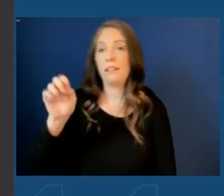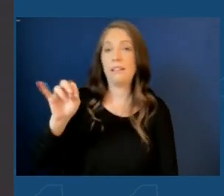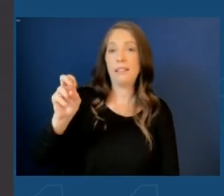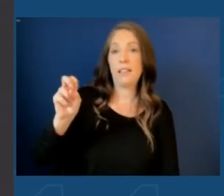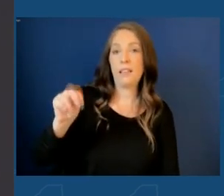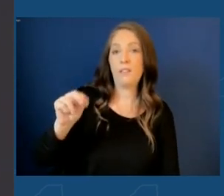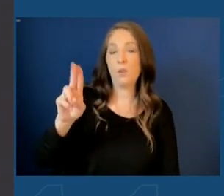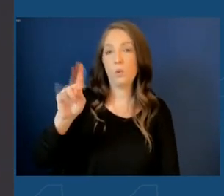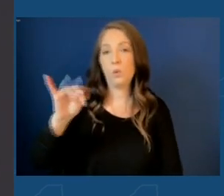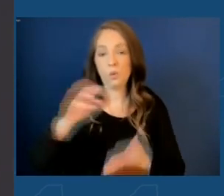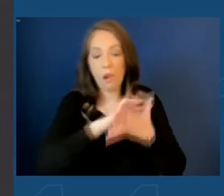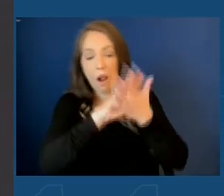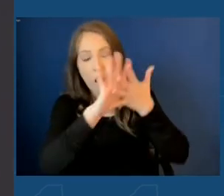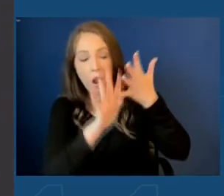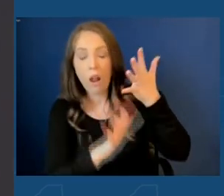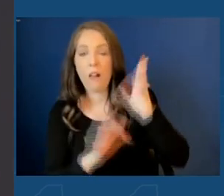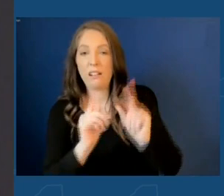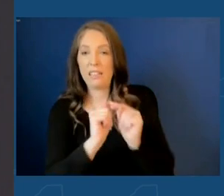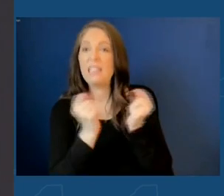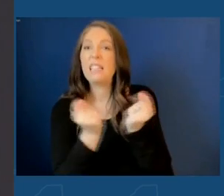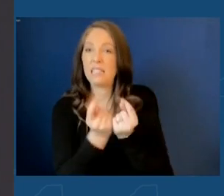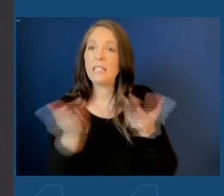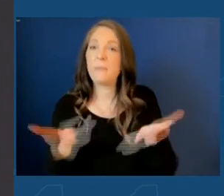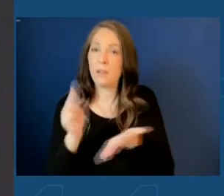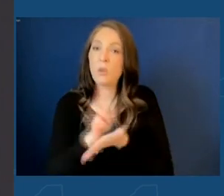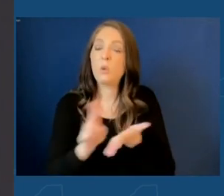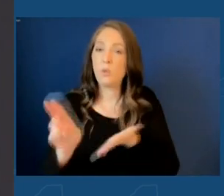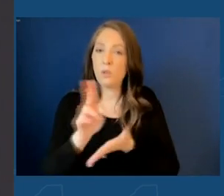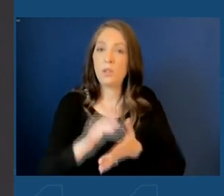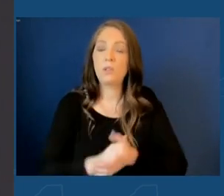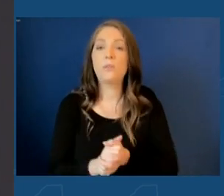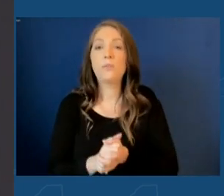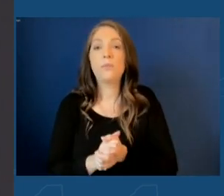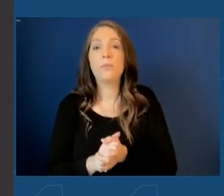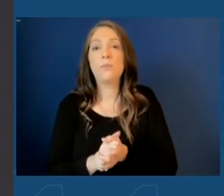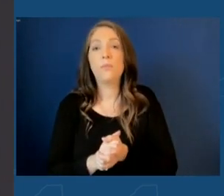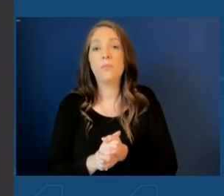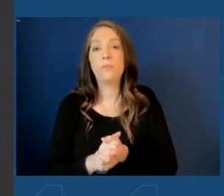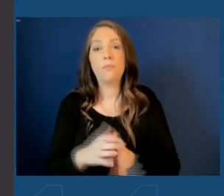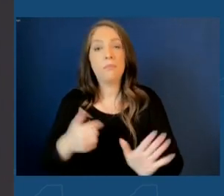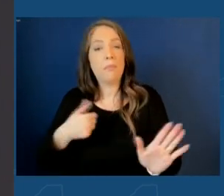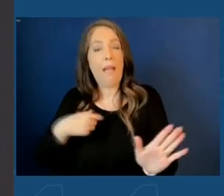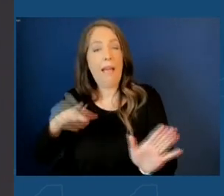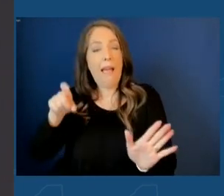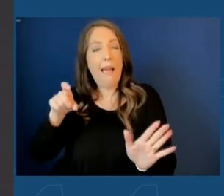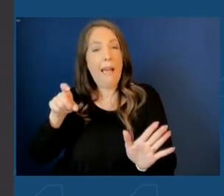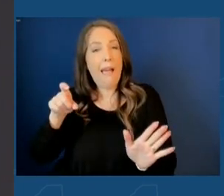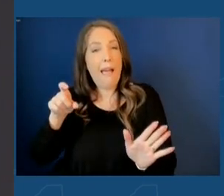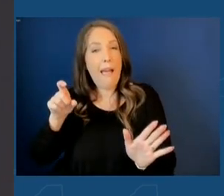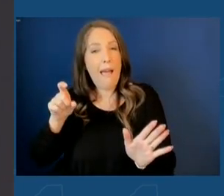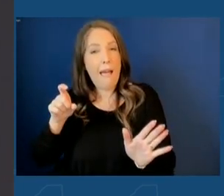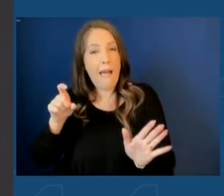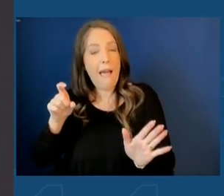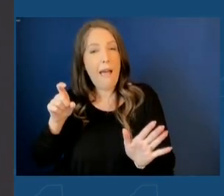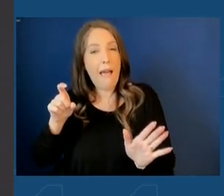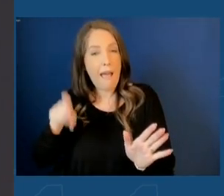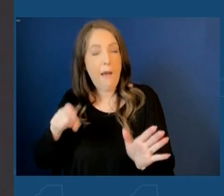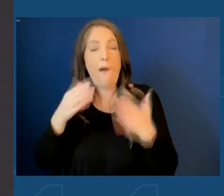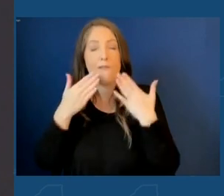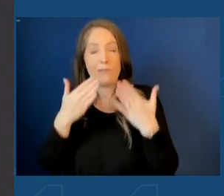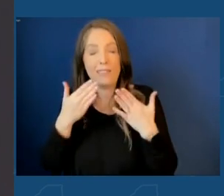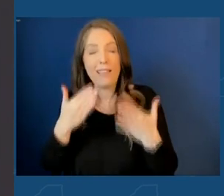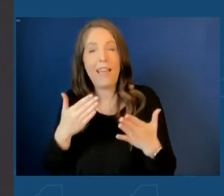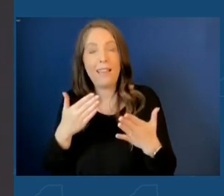and the team at Syracuse University. And I would be remiss if I did not thank